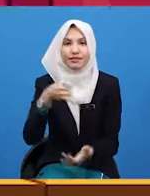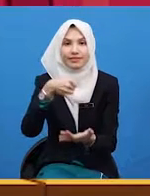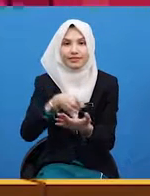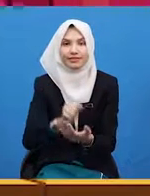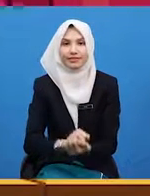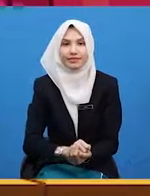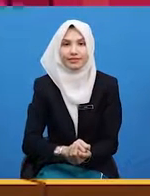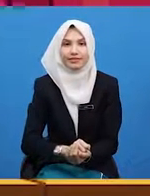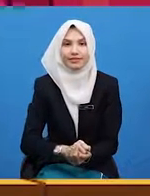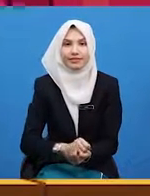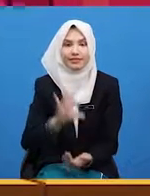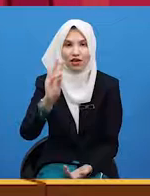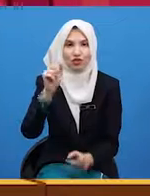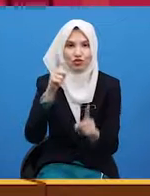9 B.